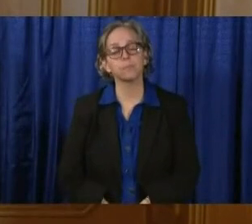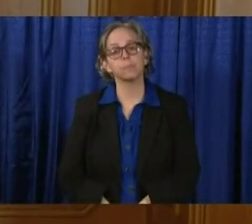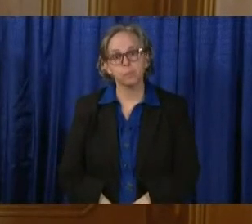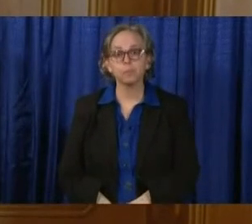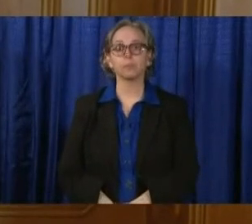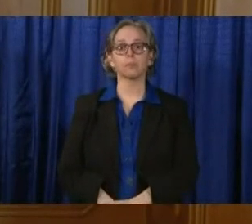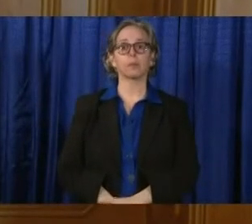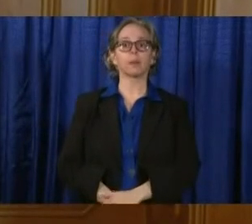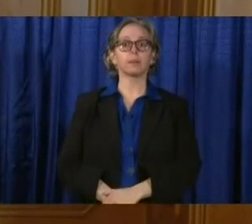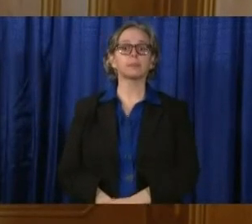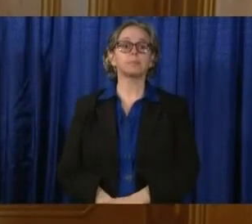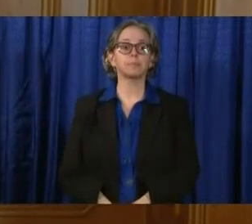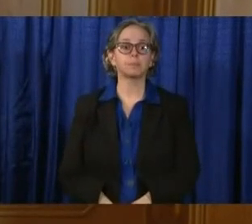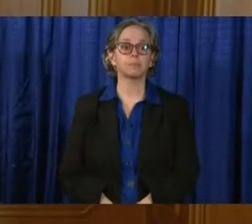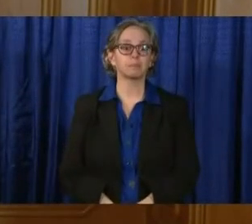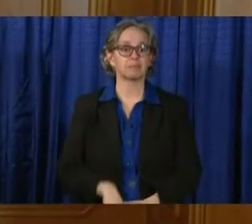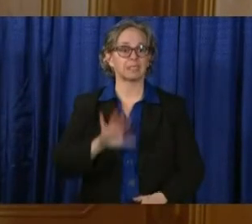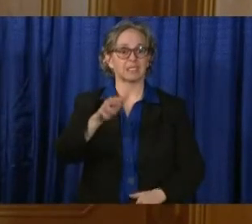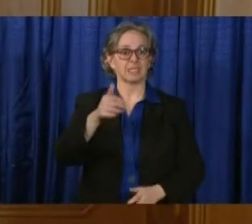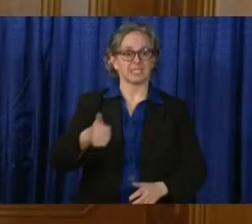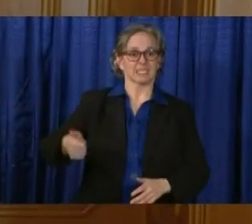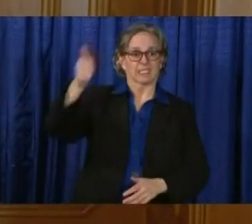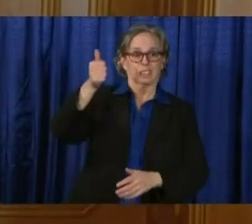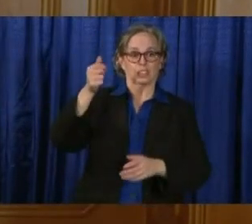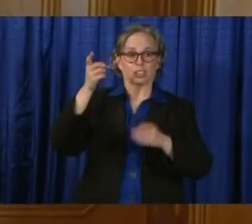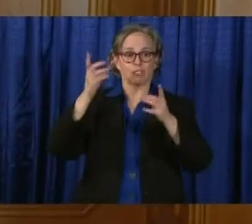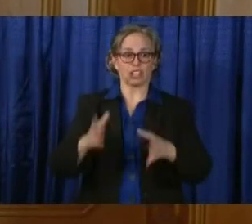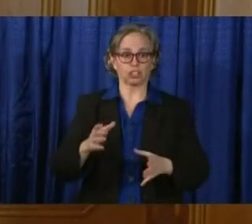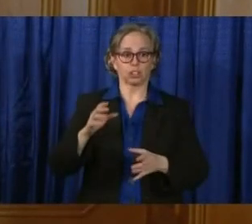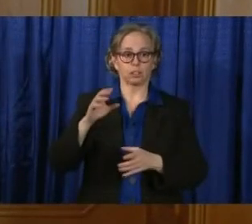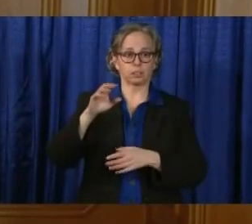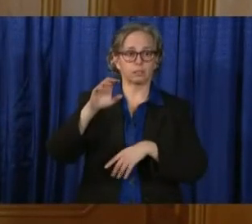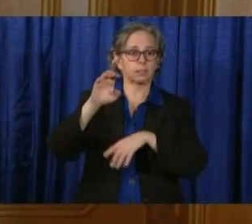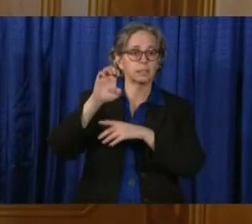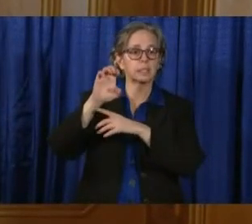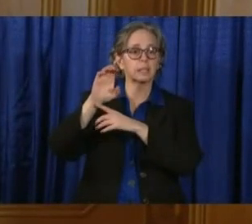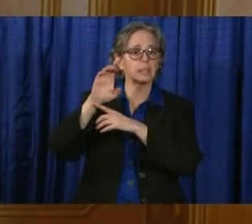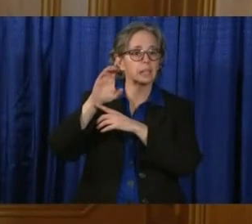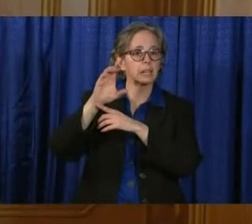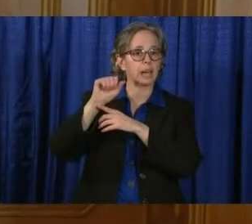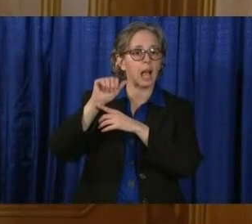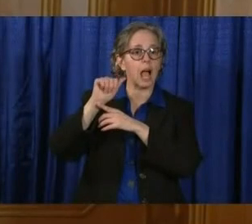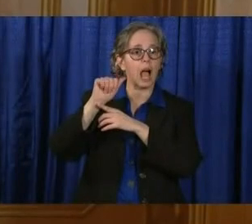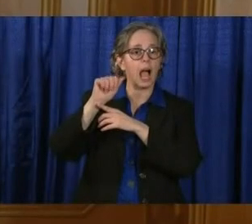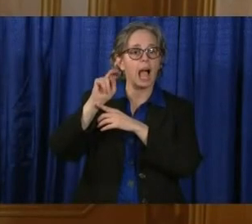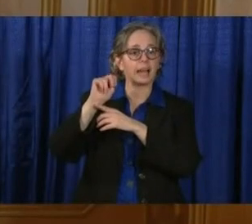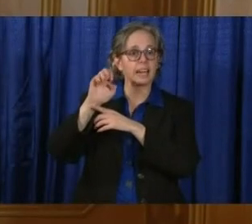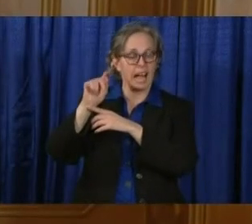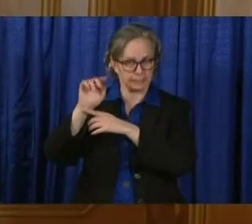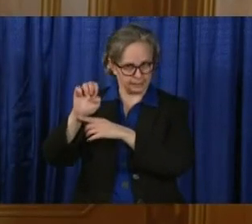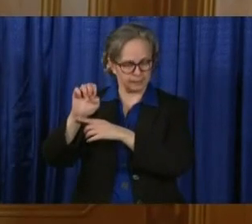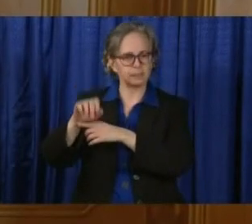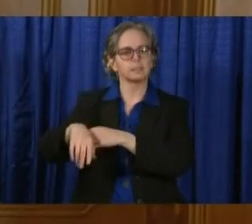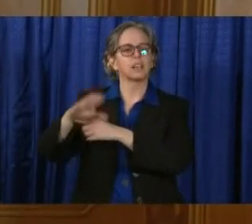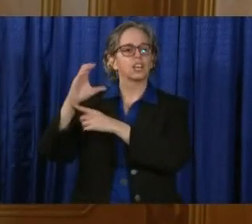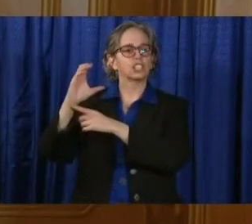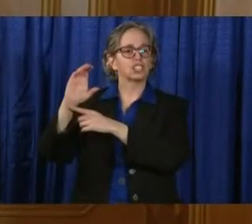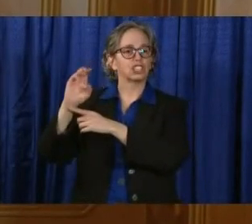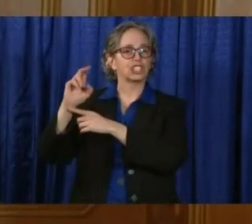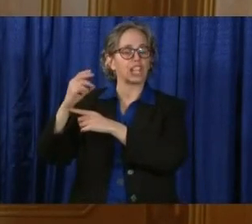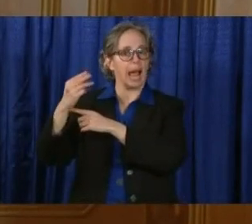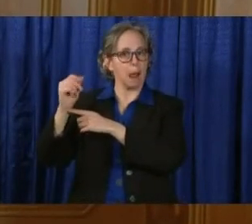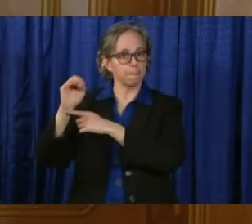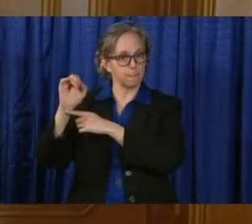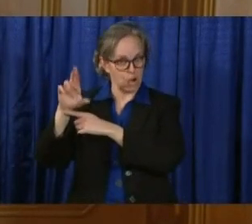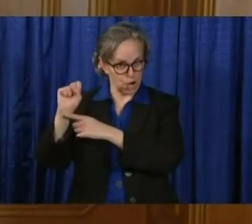Director Annette Chambers-Smith will have more information in a release later. But we have five